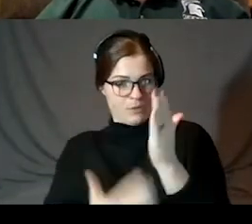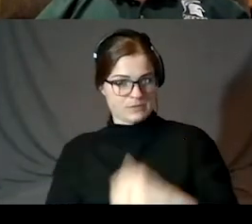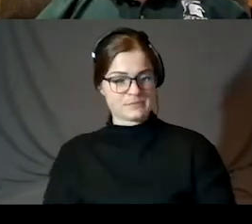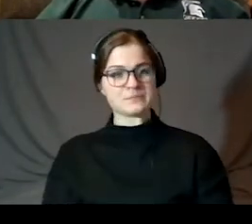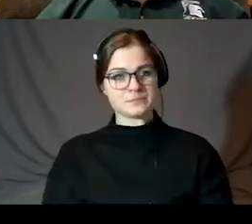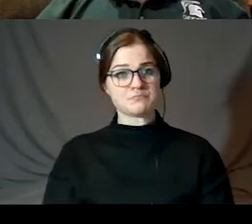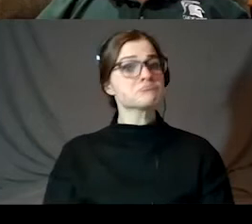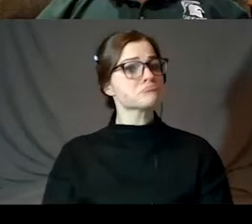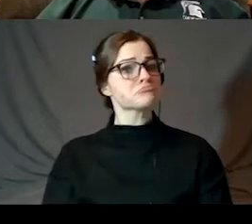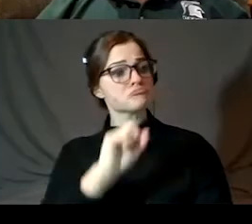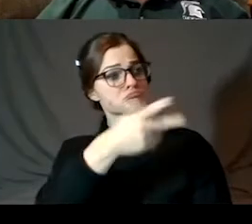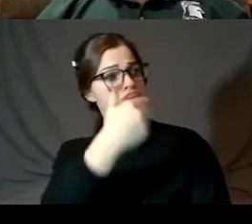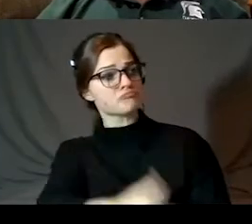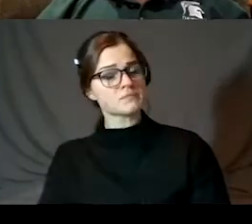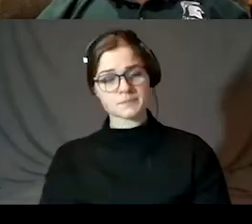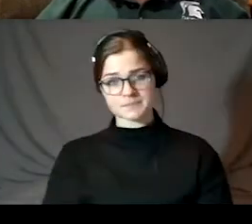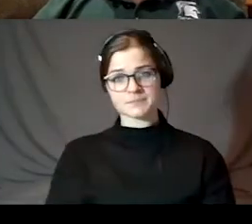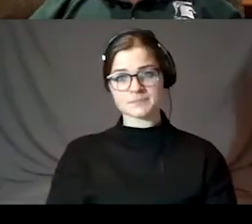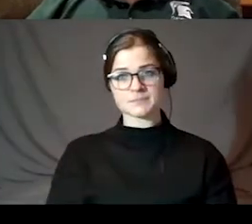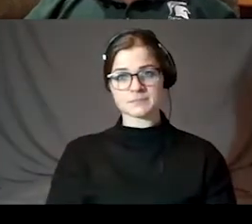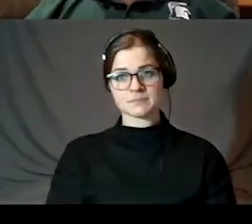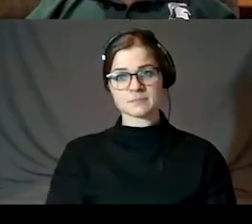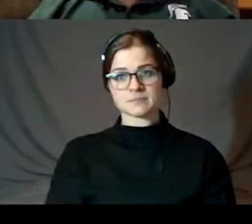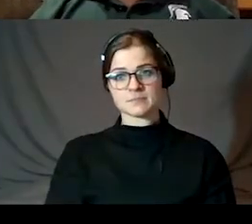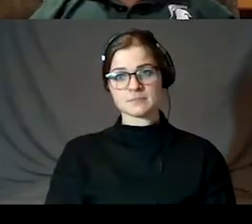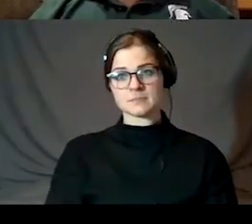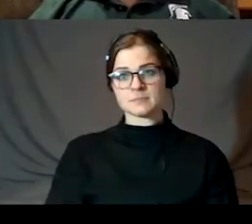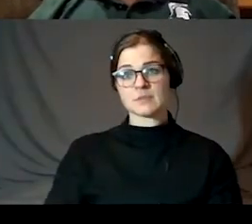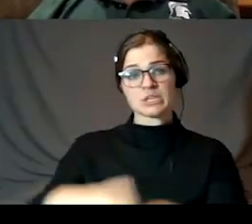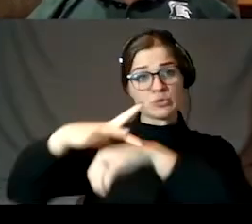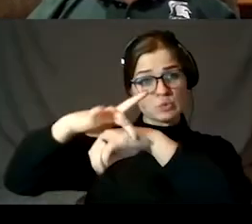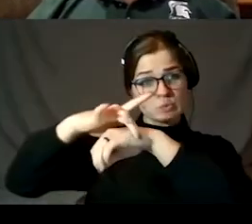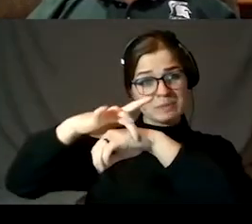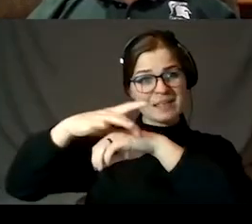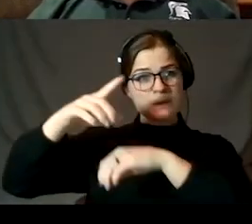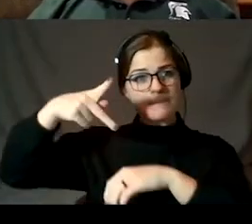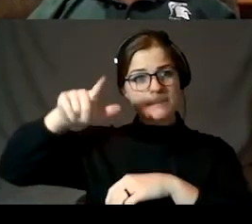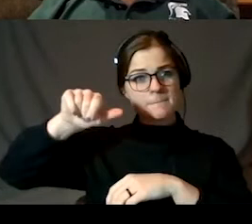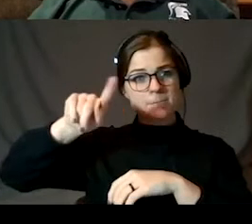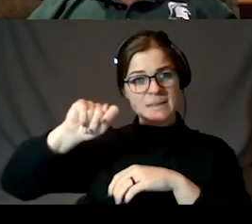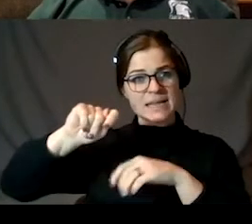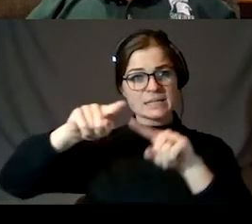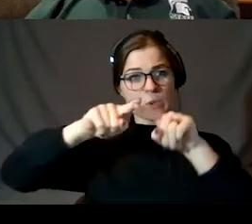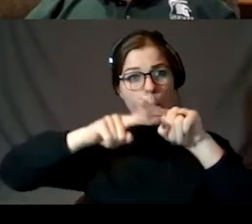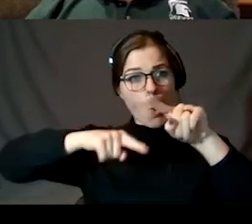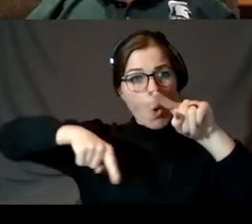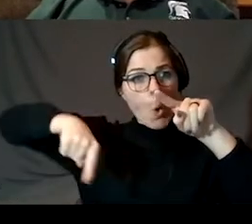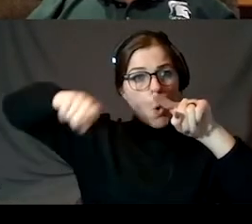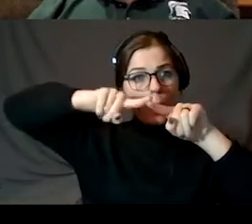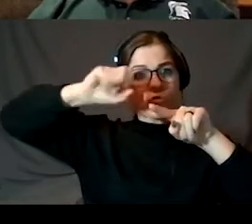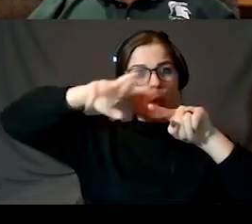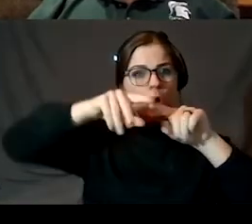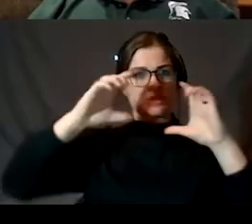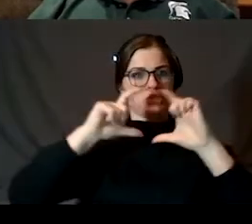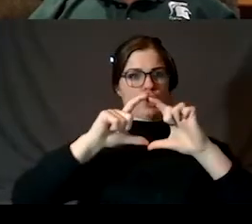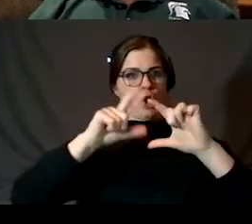Okay. Thank you. Do planets orbit the sun in an oval or a circle? Planets orbit